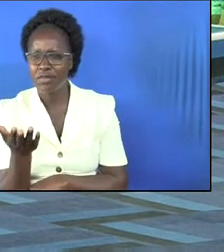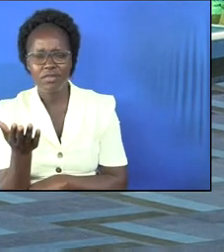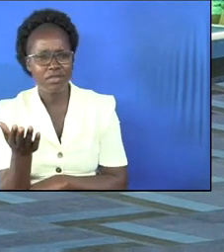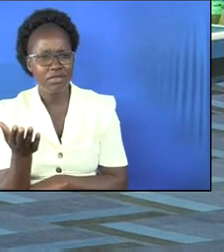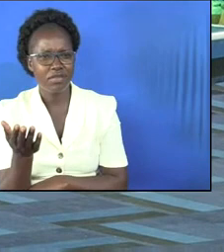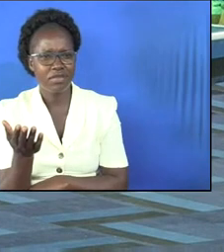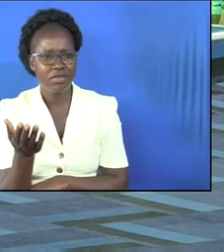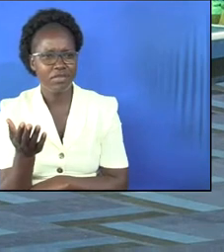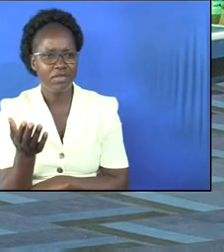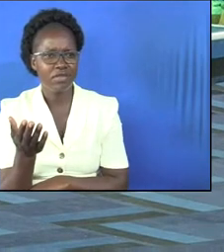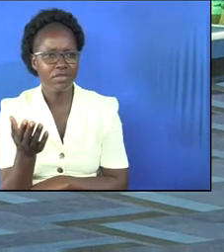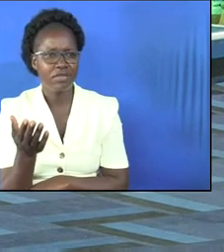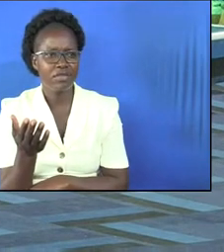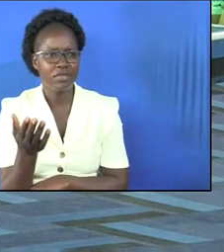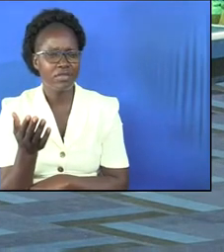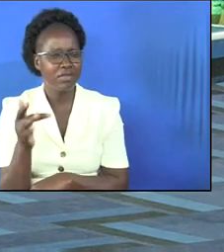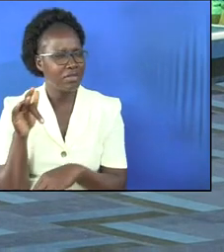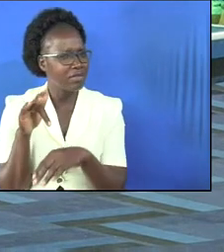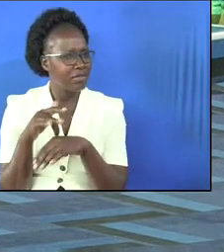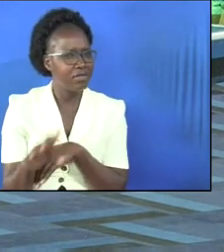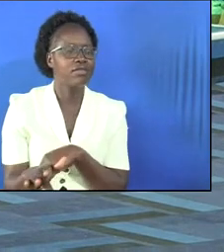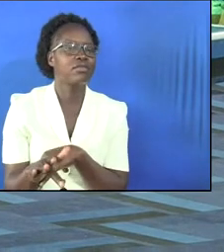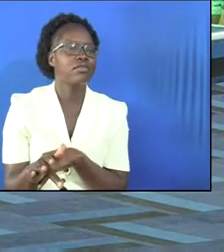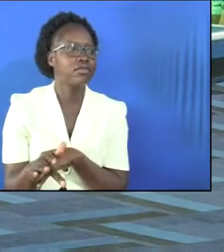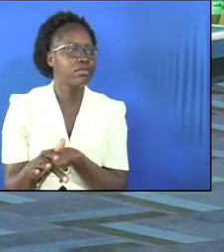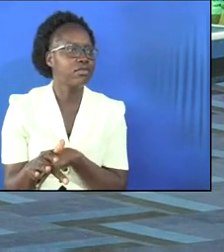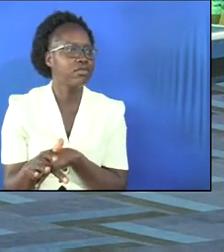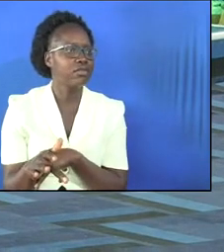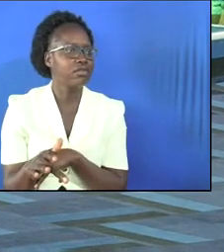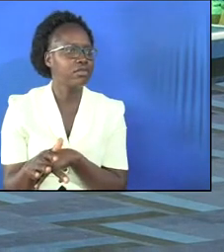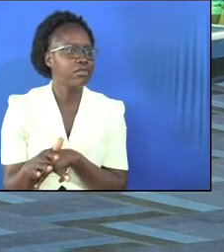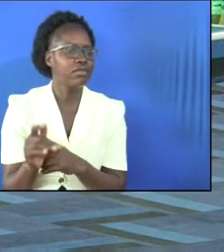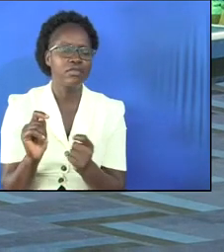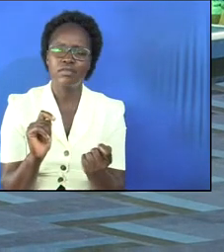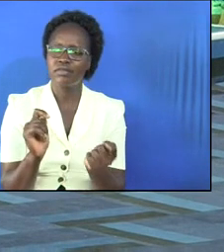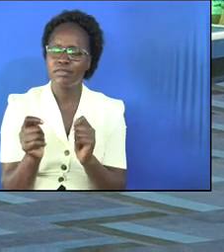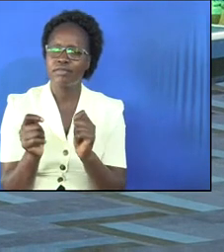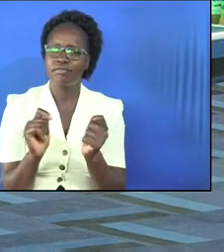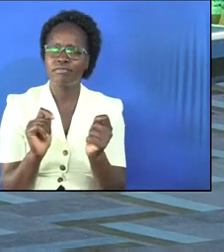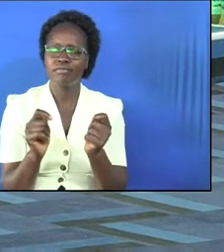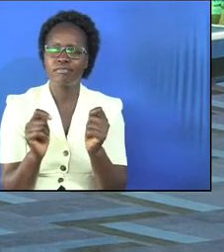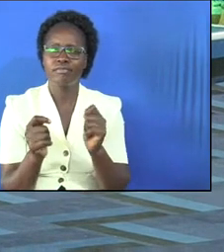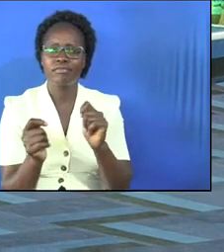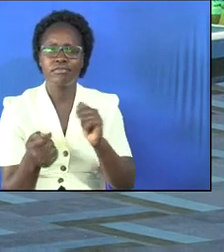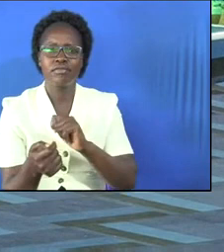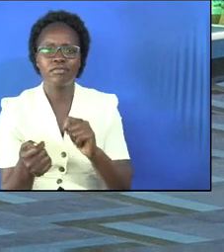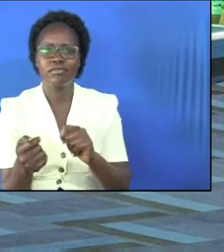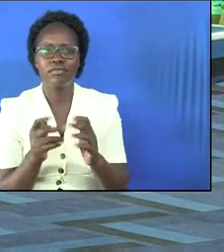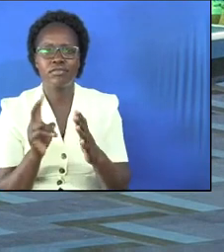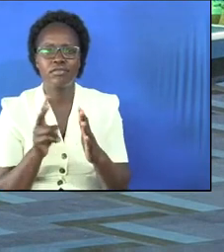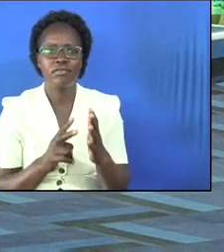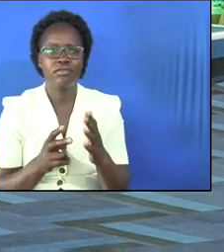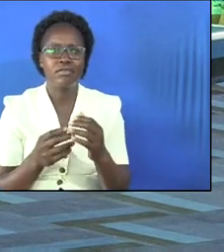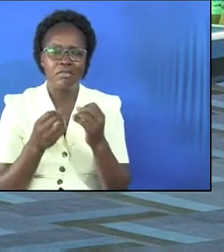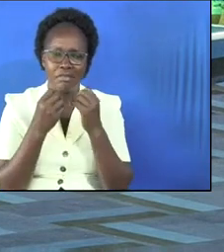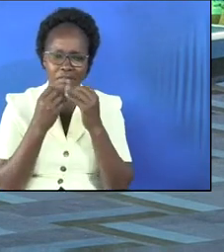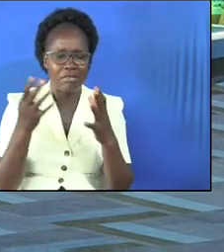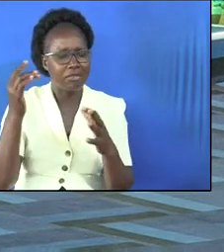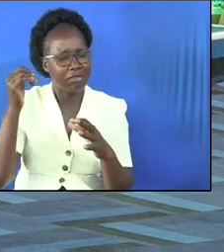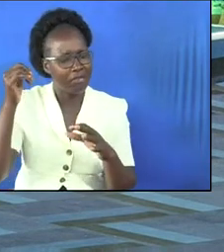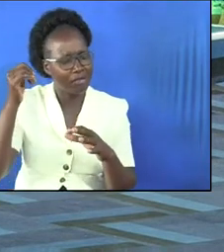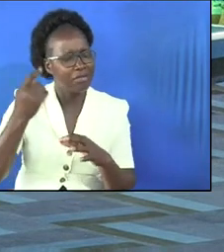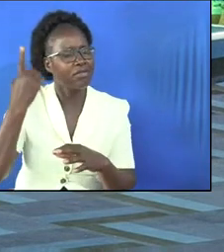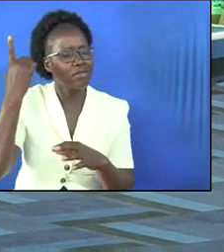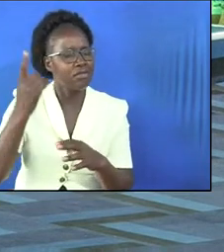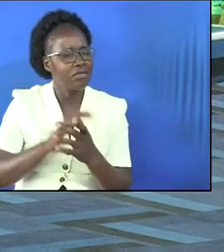happening then you say i will read at dawn so you keep postponing and when you read nothing is going in